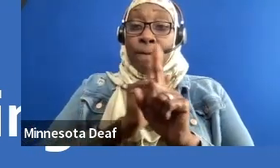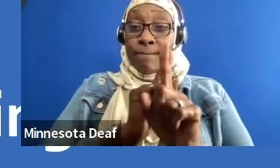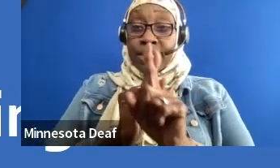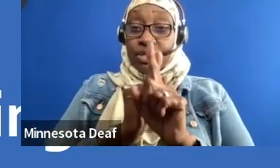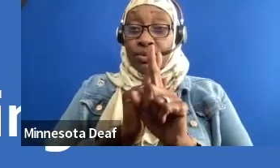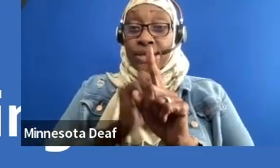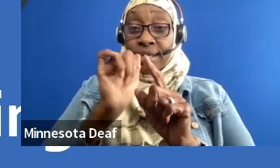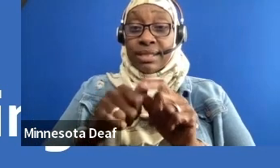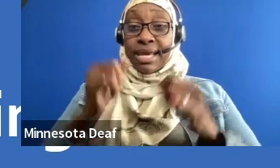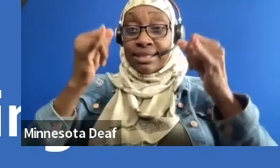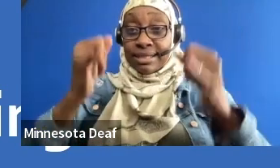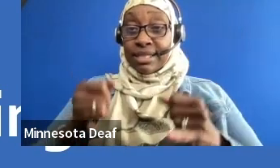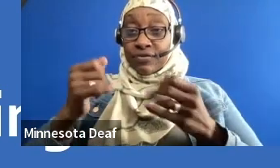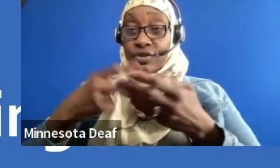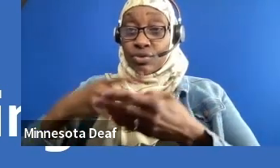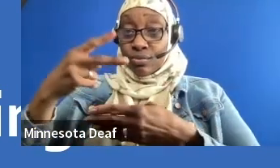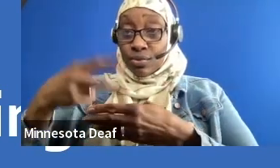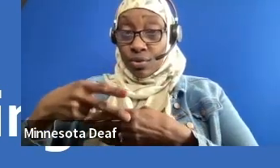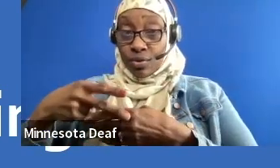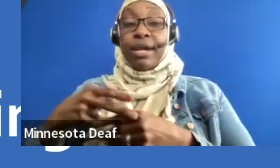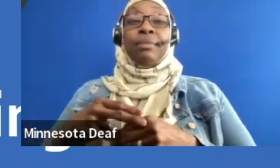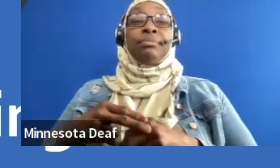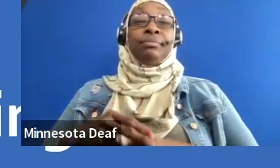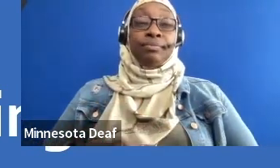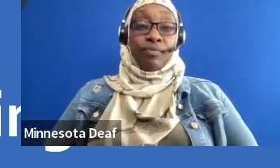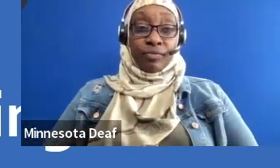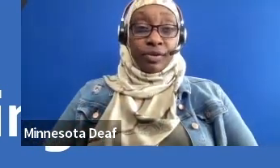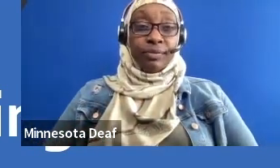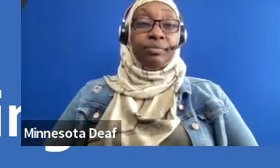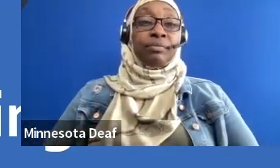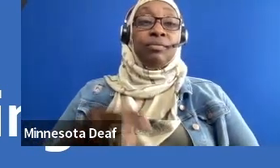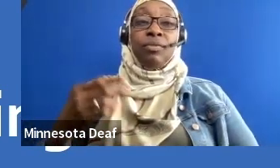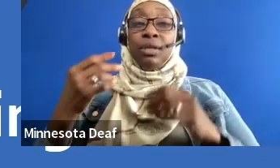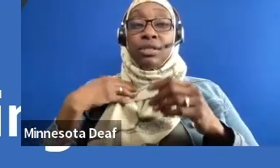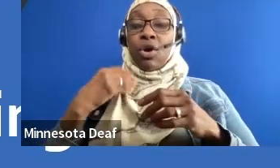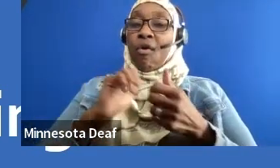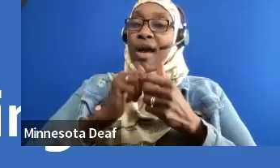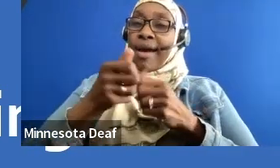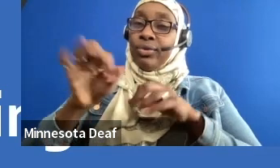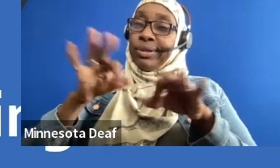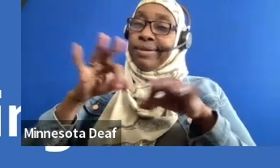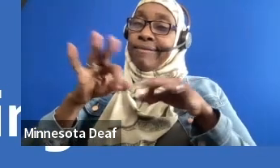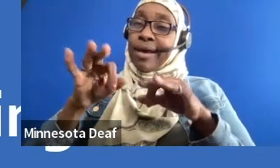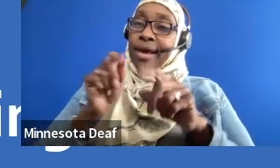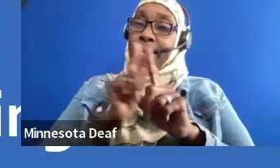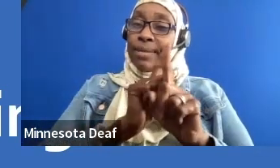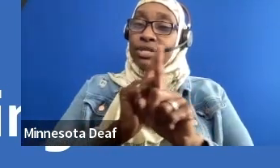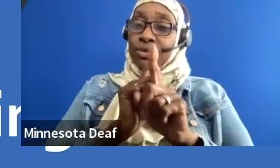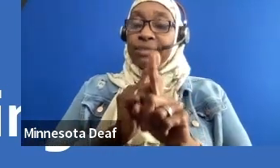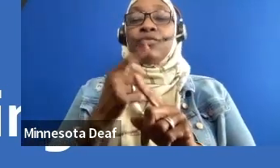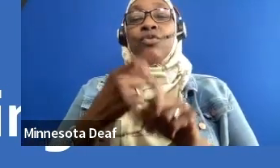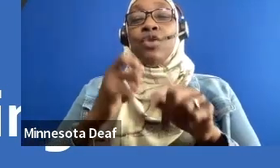our beliefs around, right? So mentoring, the definition of mentoring, taken from the National Mentoring Partnership and Mentor,